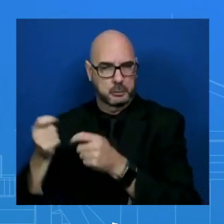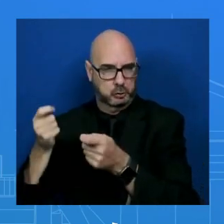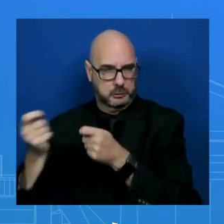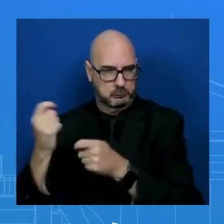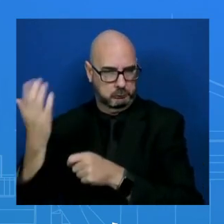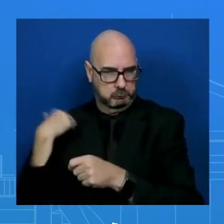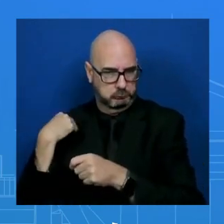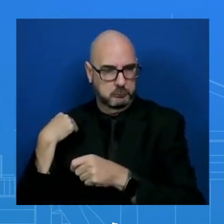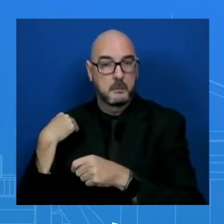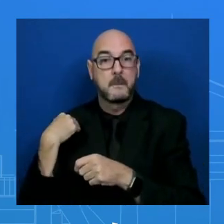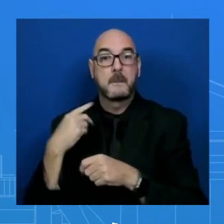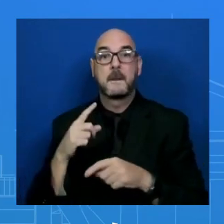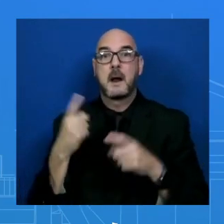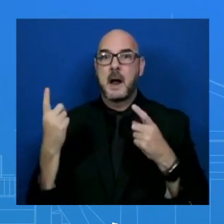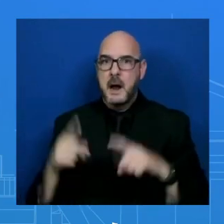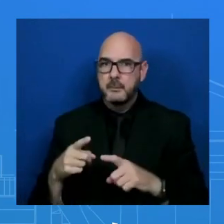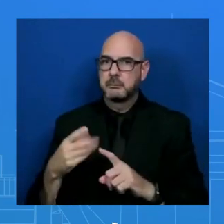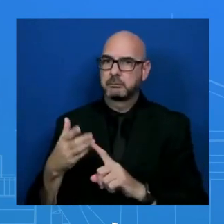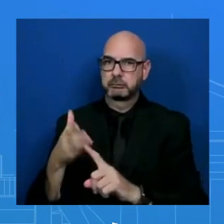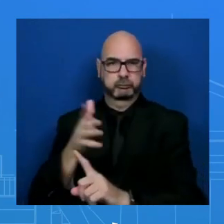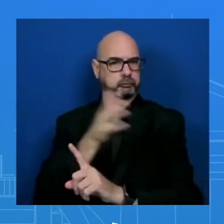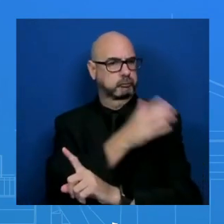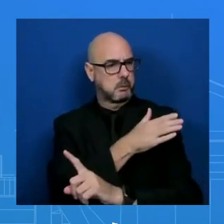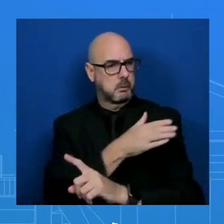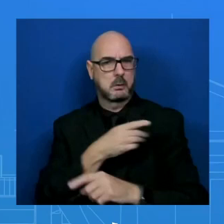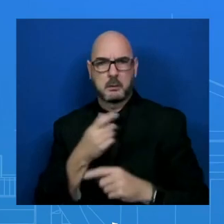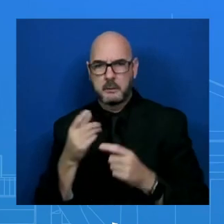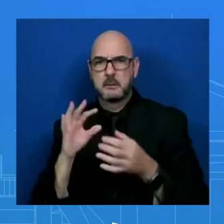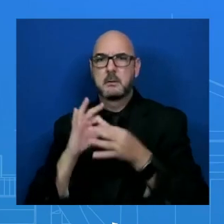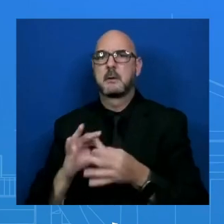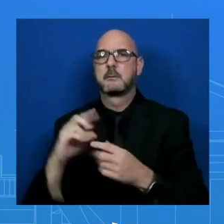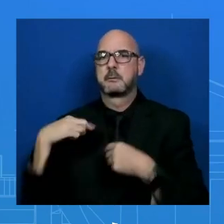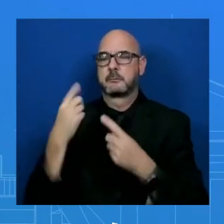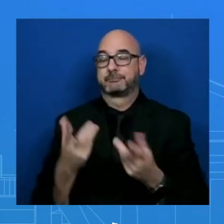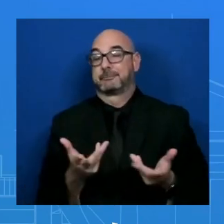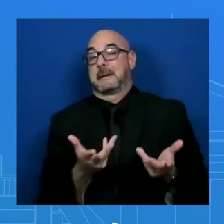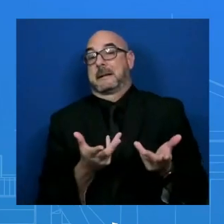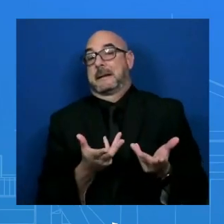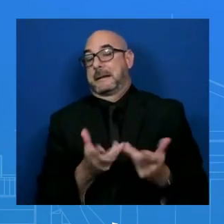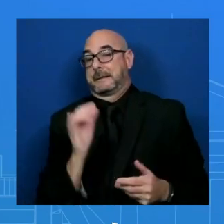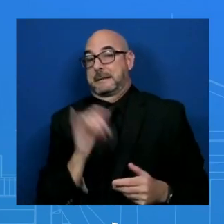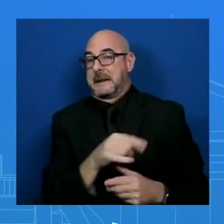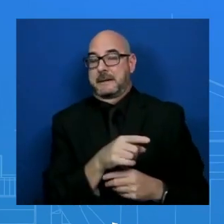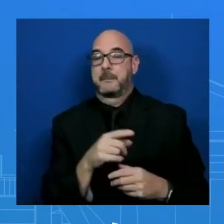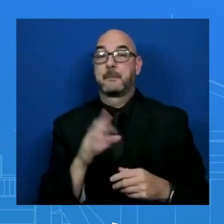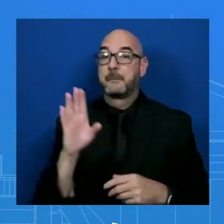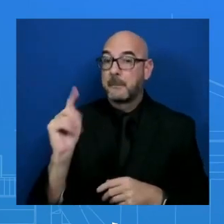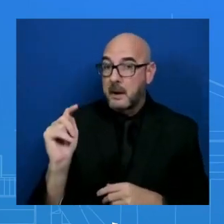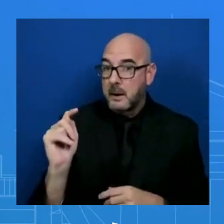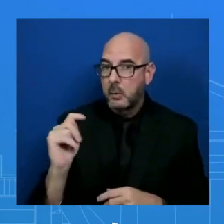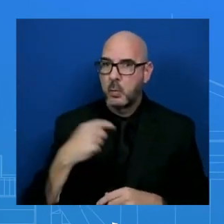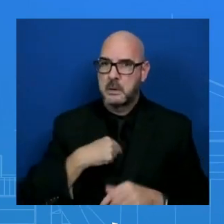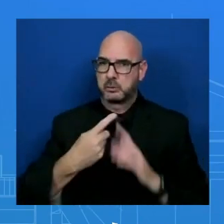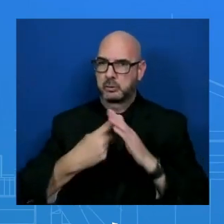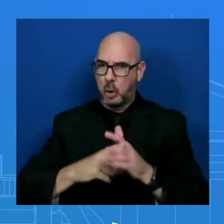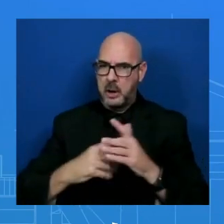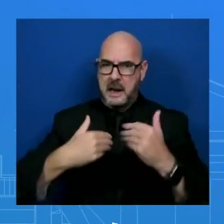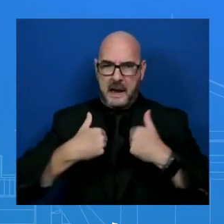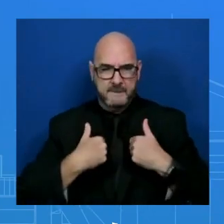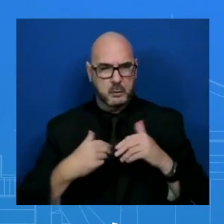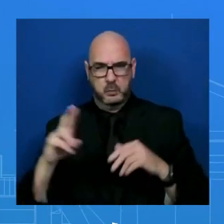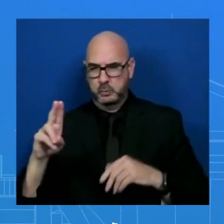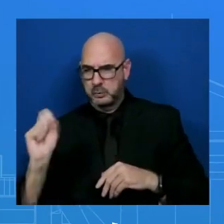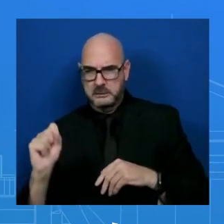administrations on North Korea, and we are doing so in a way where we have drawn more closely together the U.S., Japan, and Korea in a